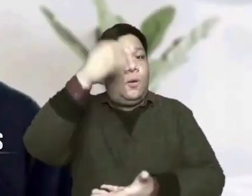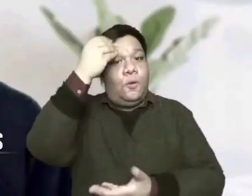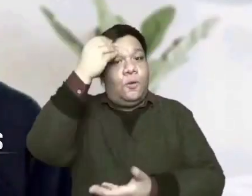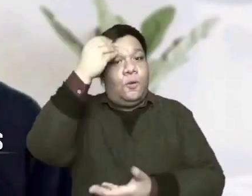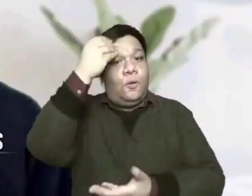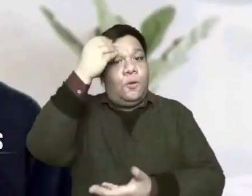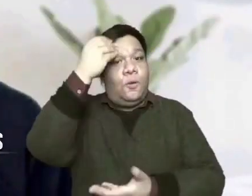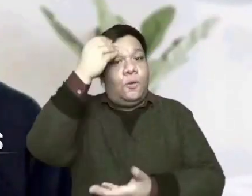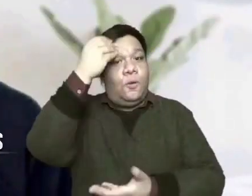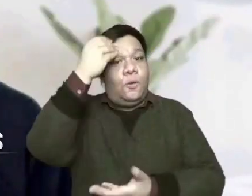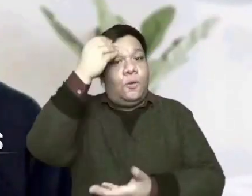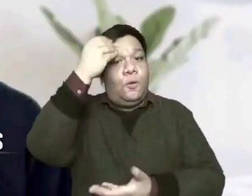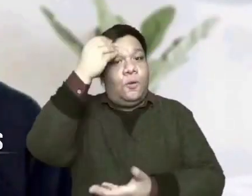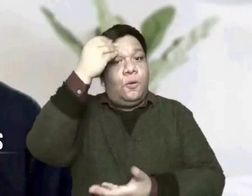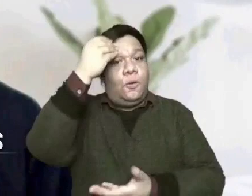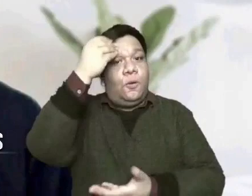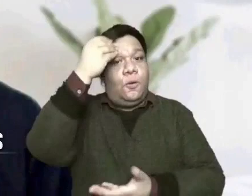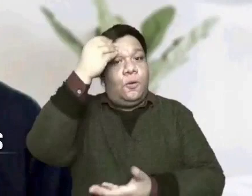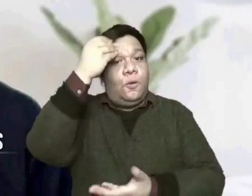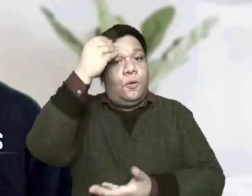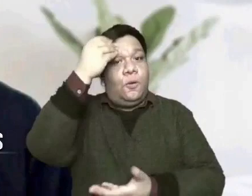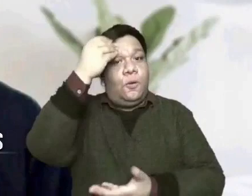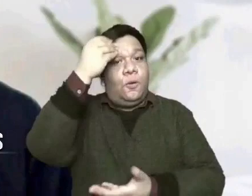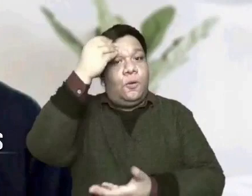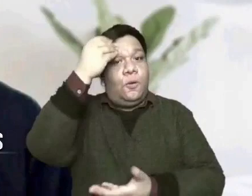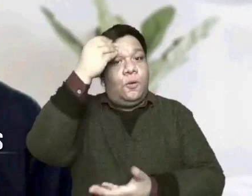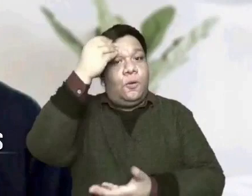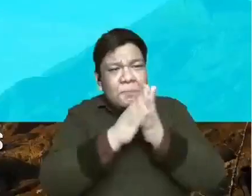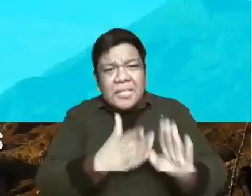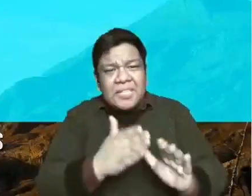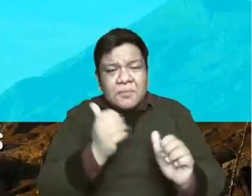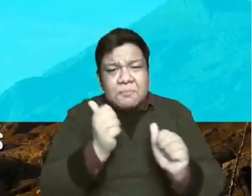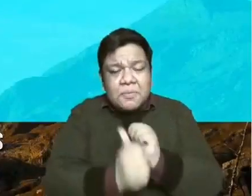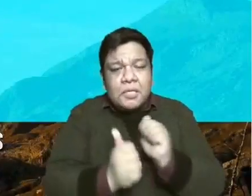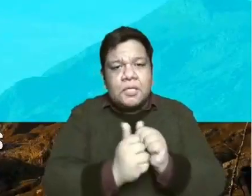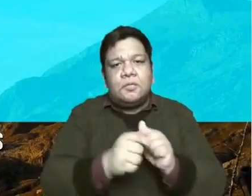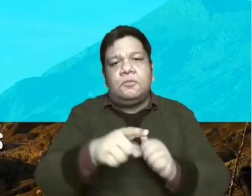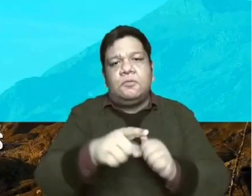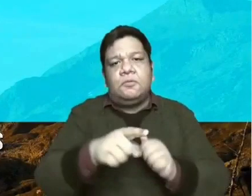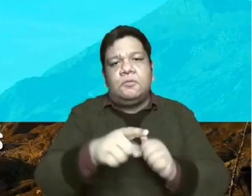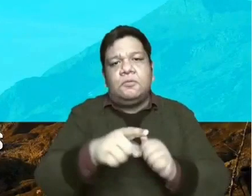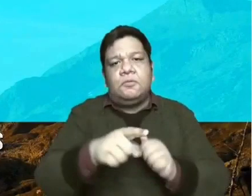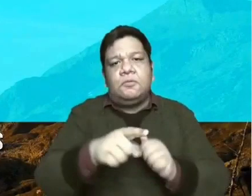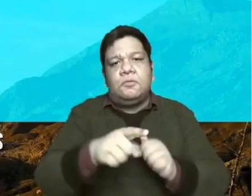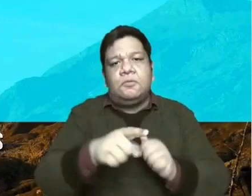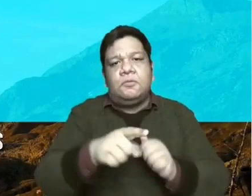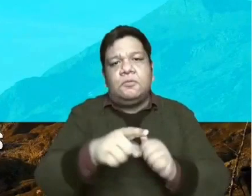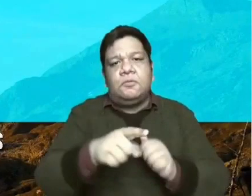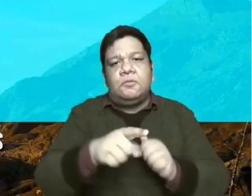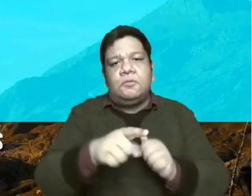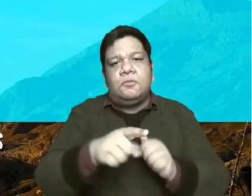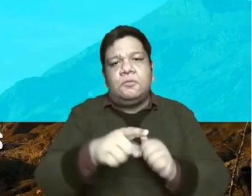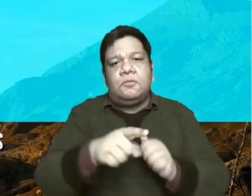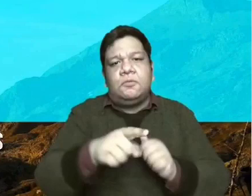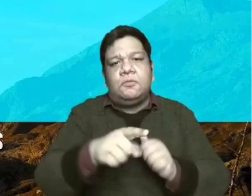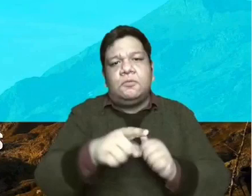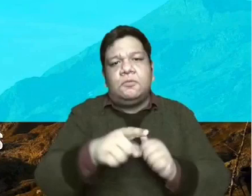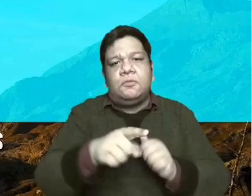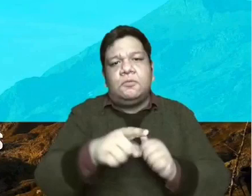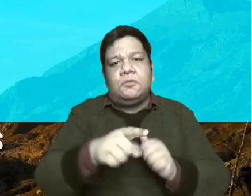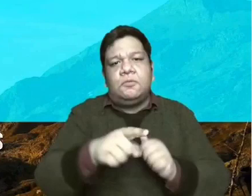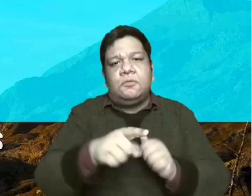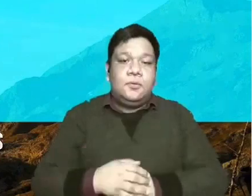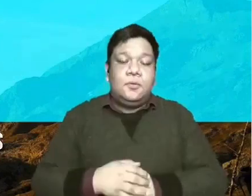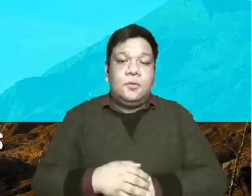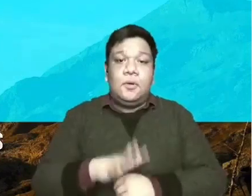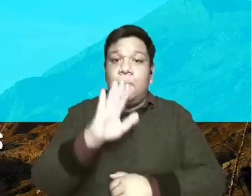principle. A peacemaker is one who is reconciled with God. First